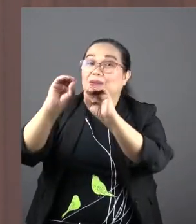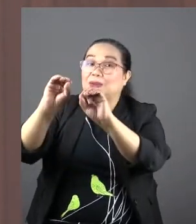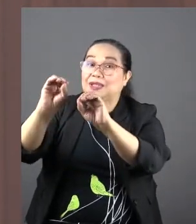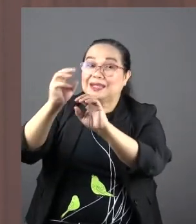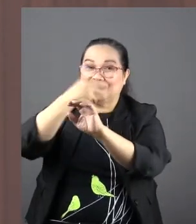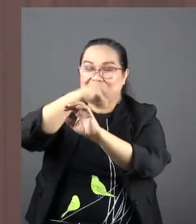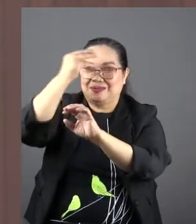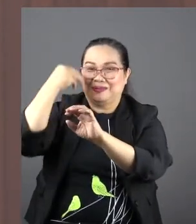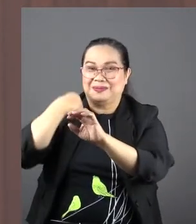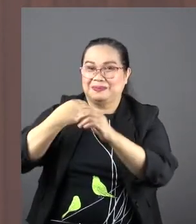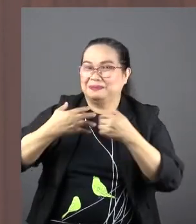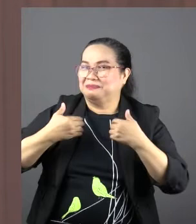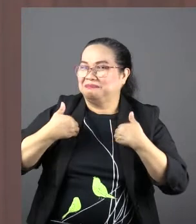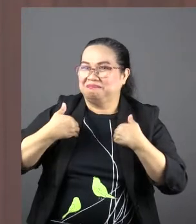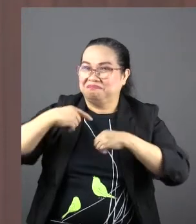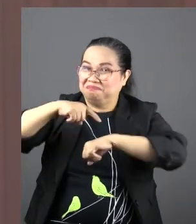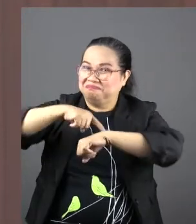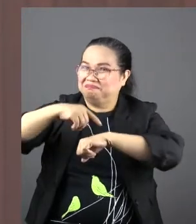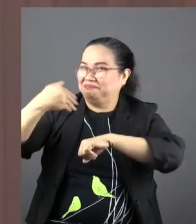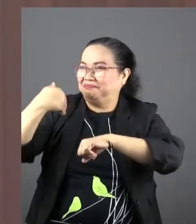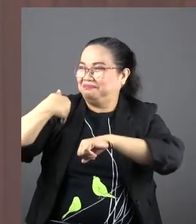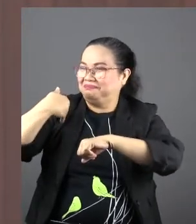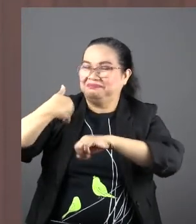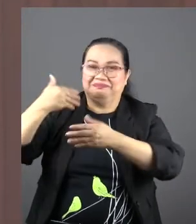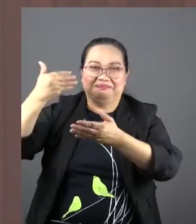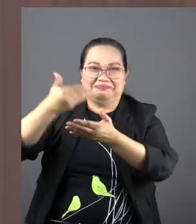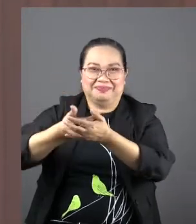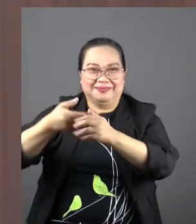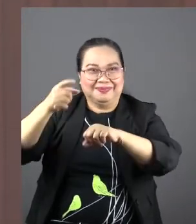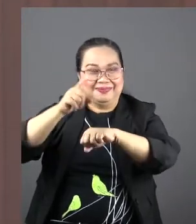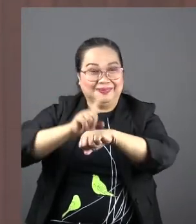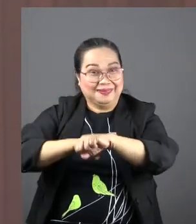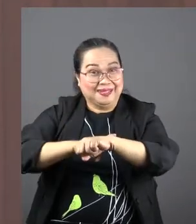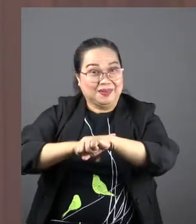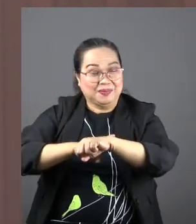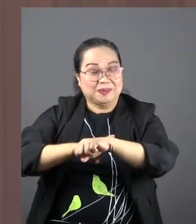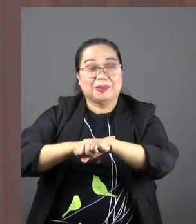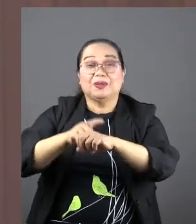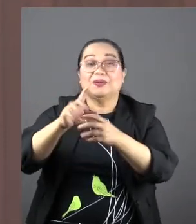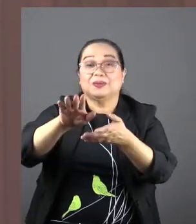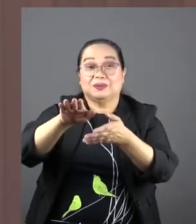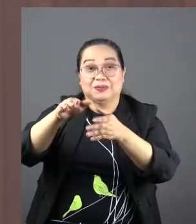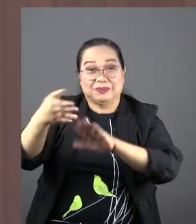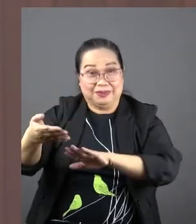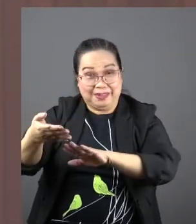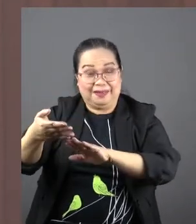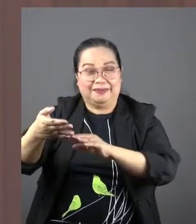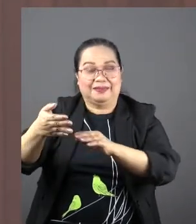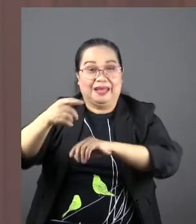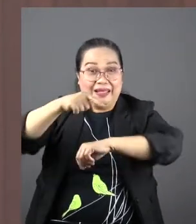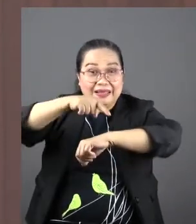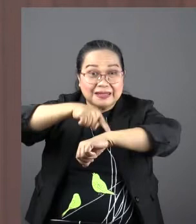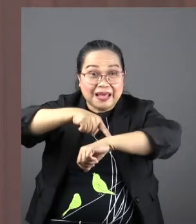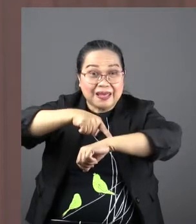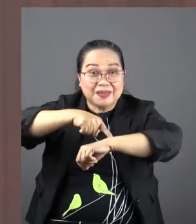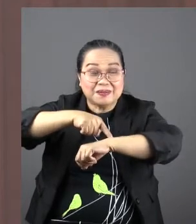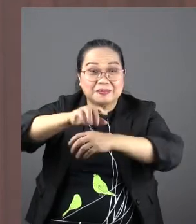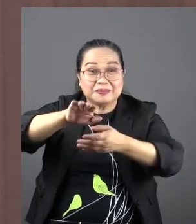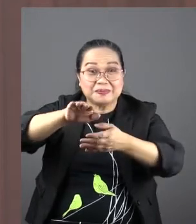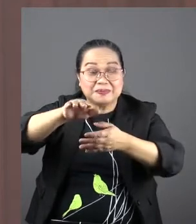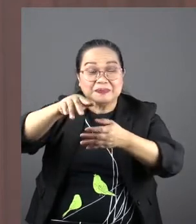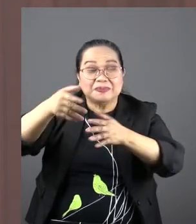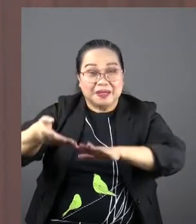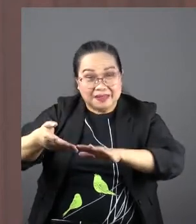when he said my hour has not yet come. He is referring to his death and resurrection. He was on a divine